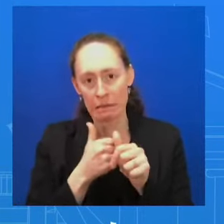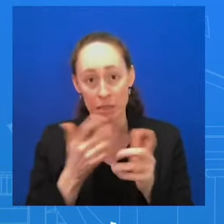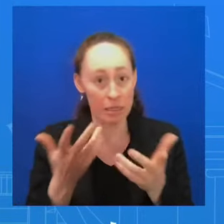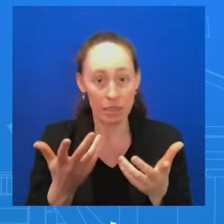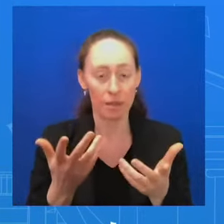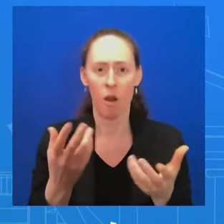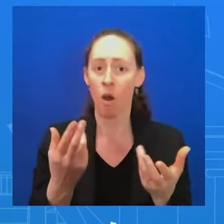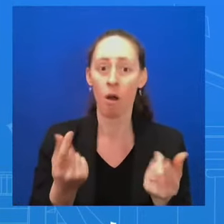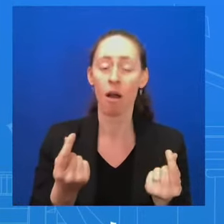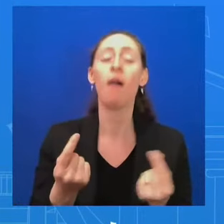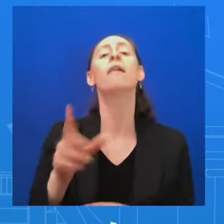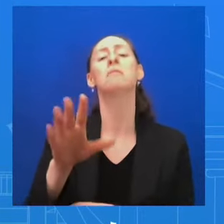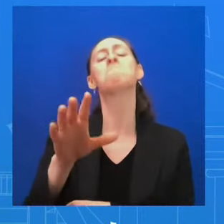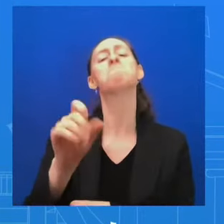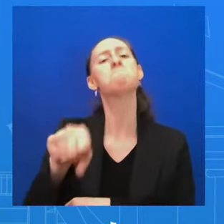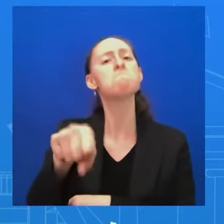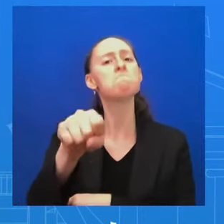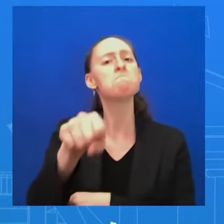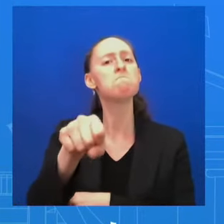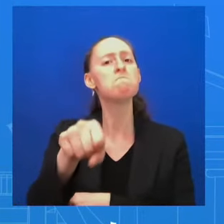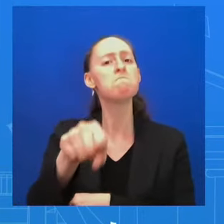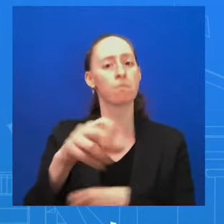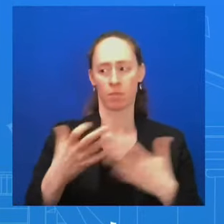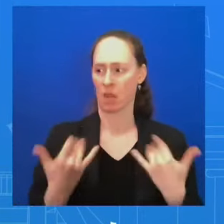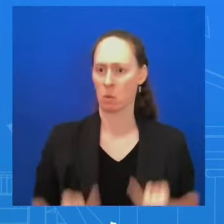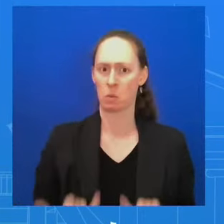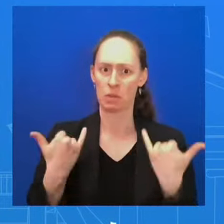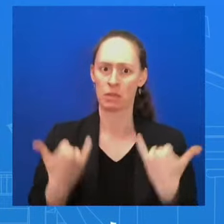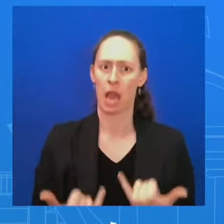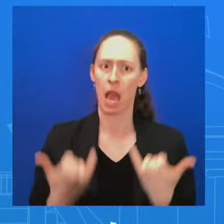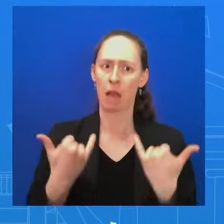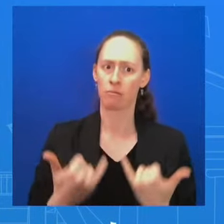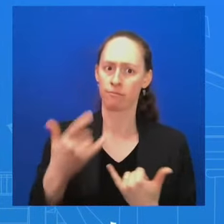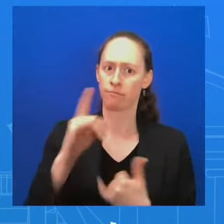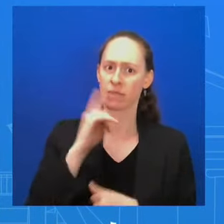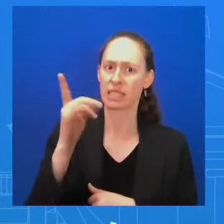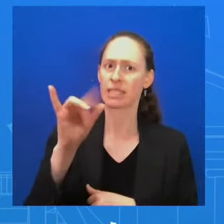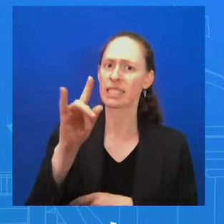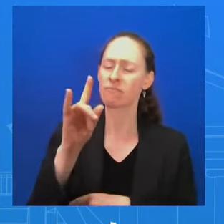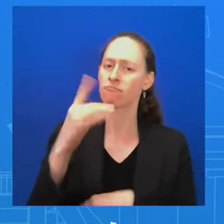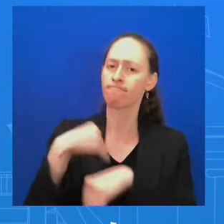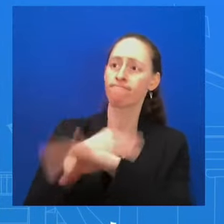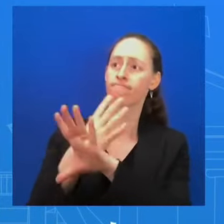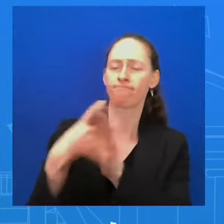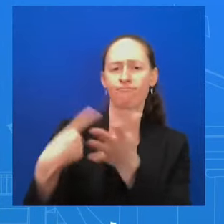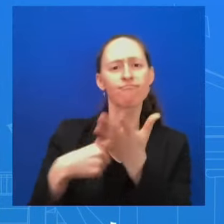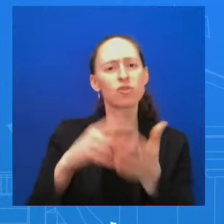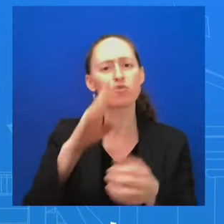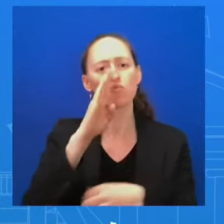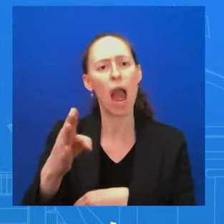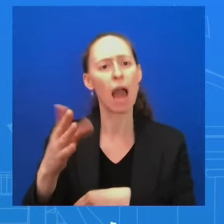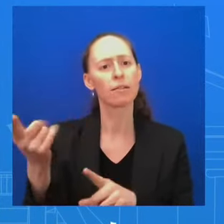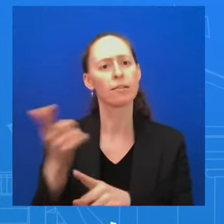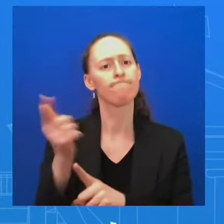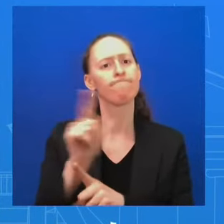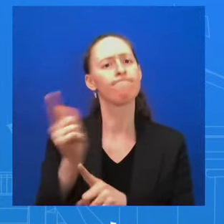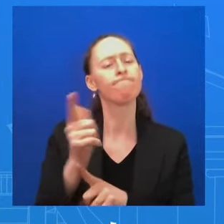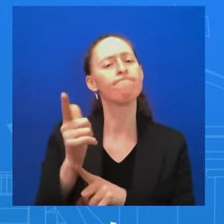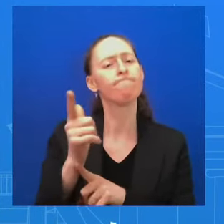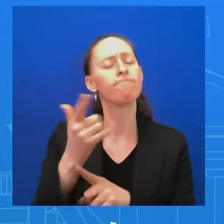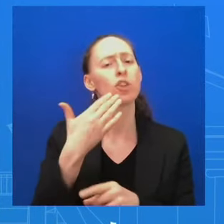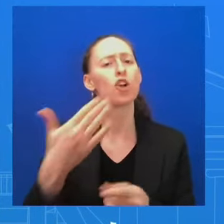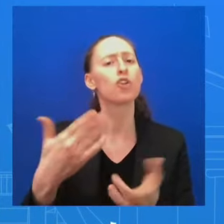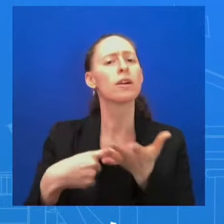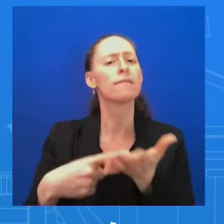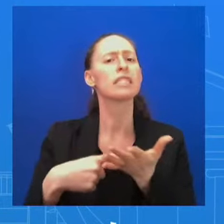a good discussion, direct, no question, but a good discussion. And I believe that the